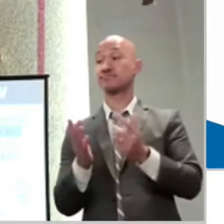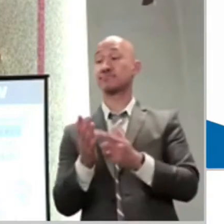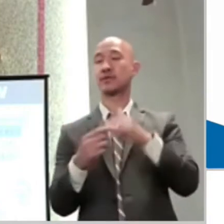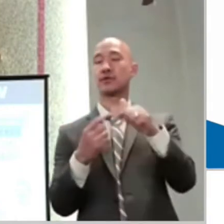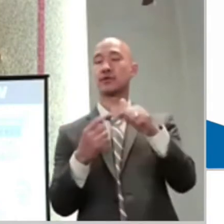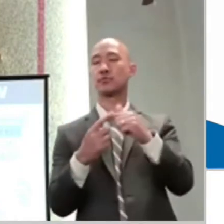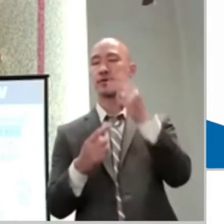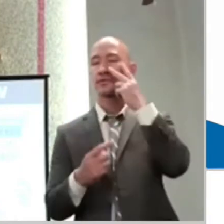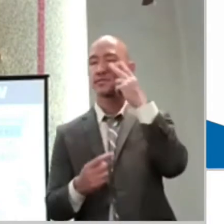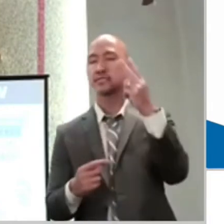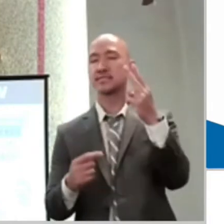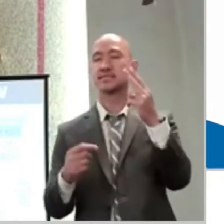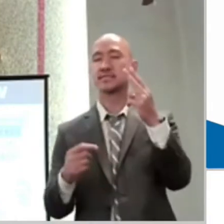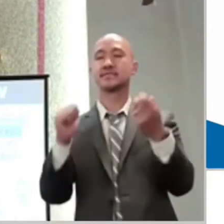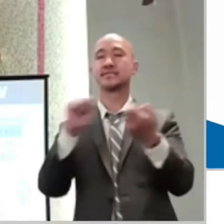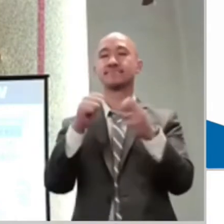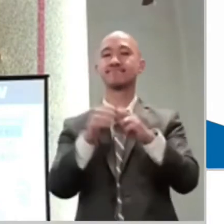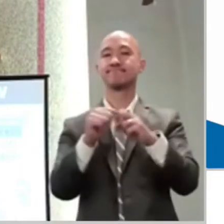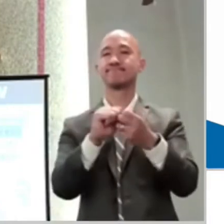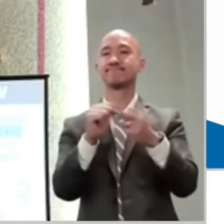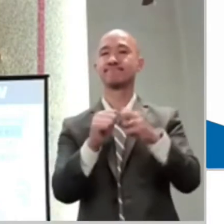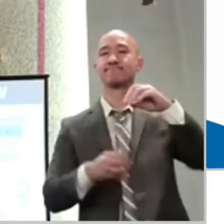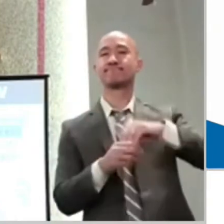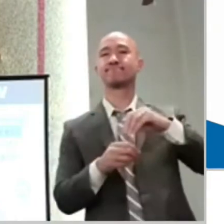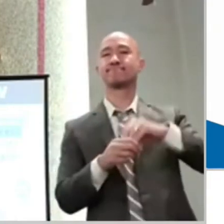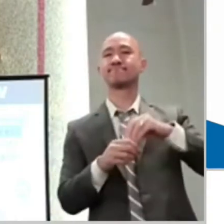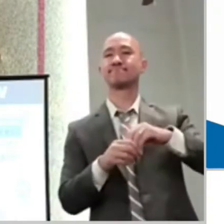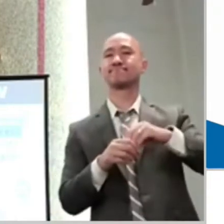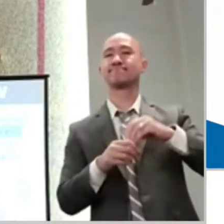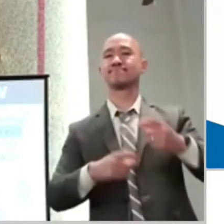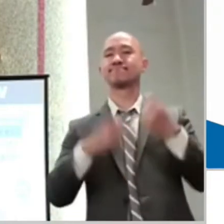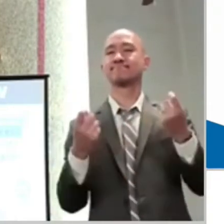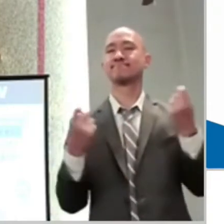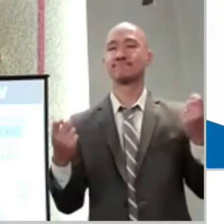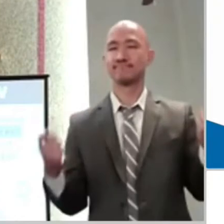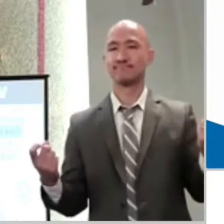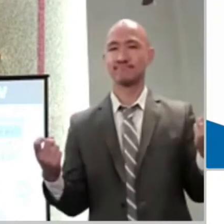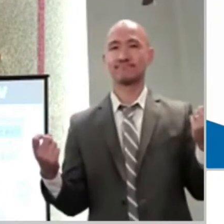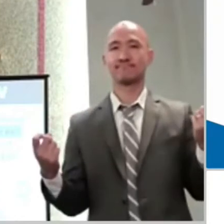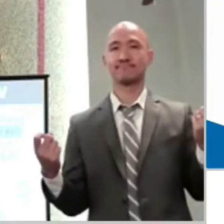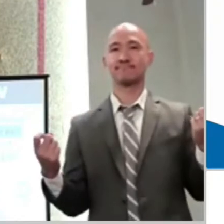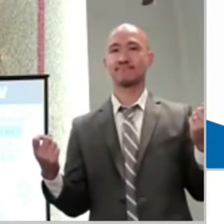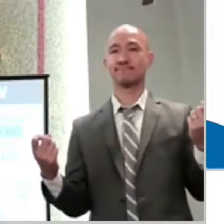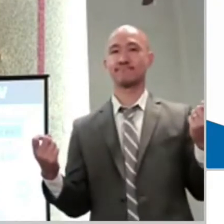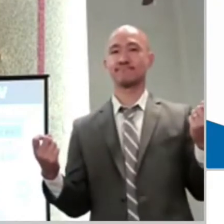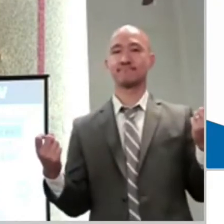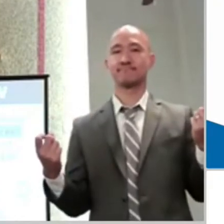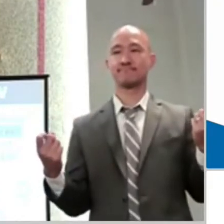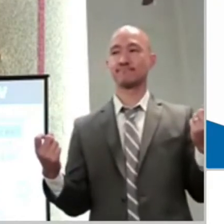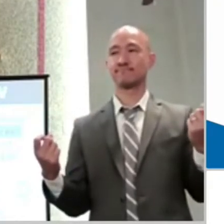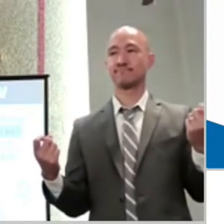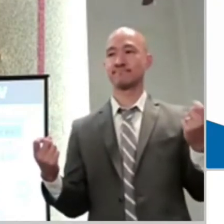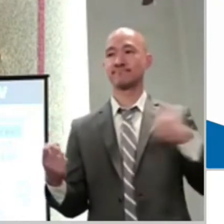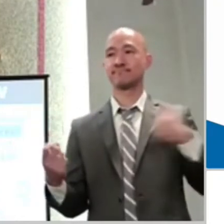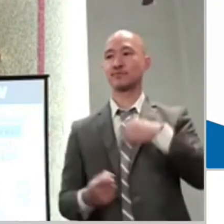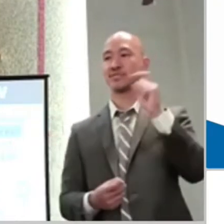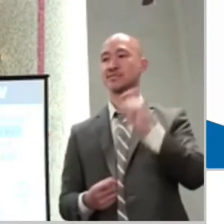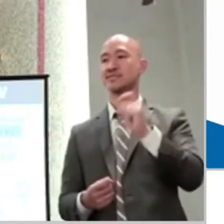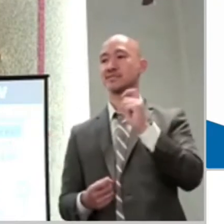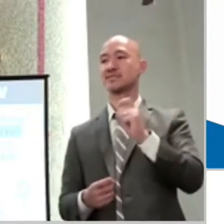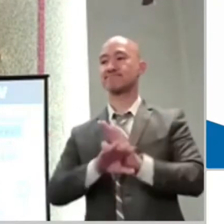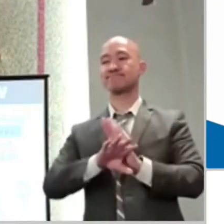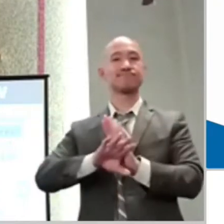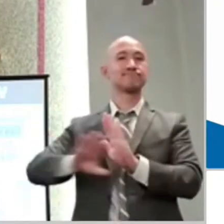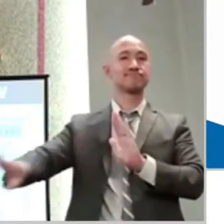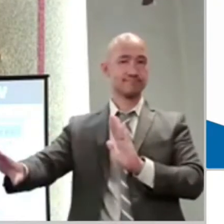rebuke the evil that is in our lives. Order the evil that's in our heart and that it's in our mind. Order it out.